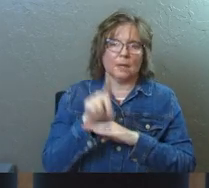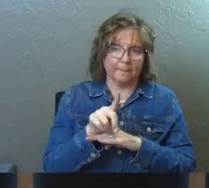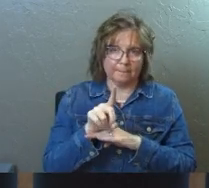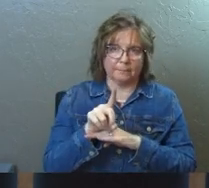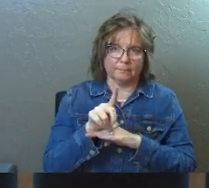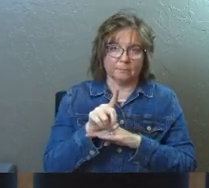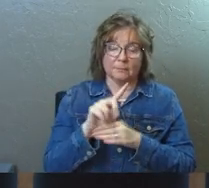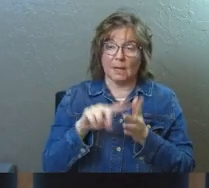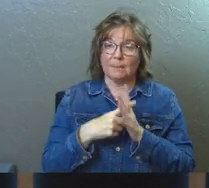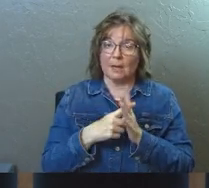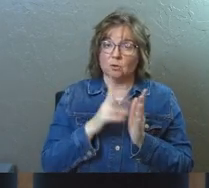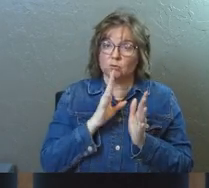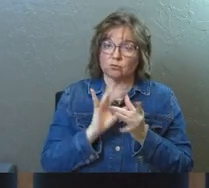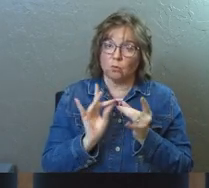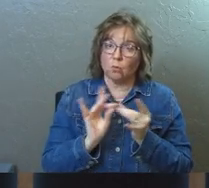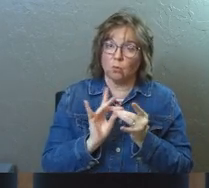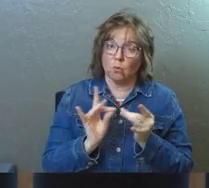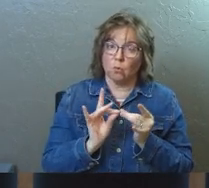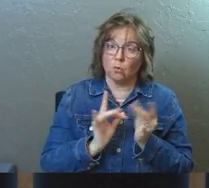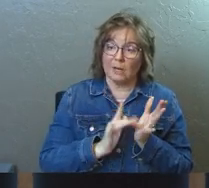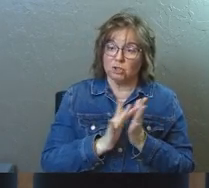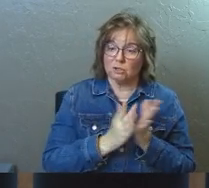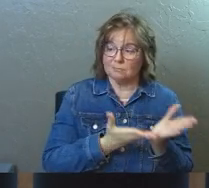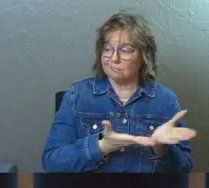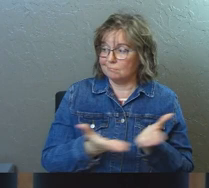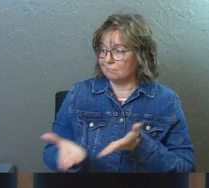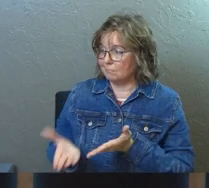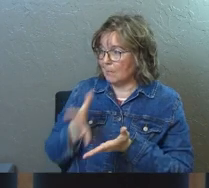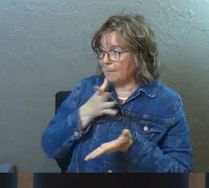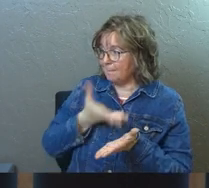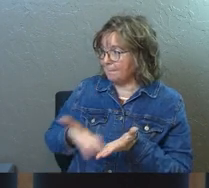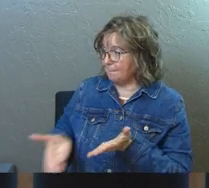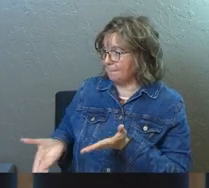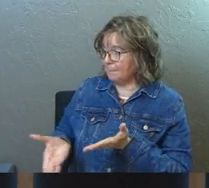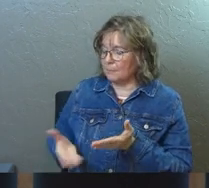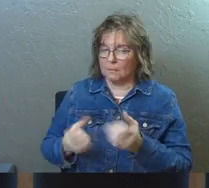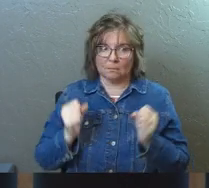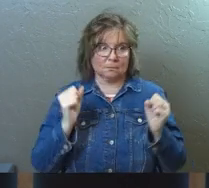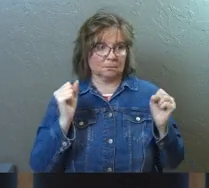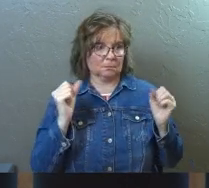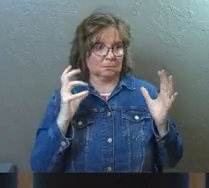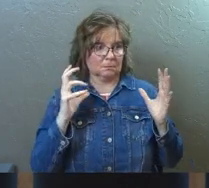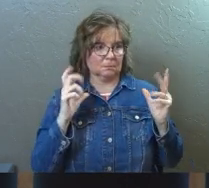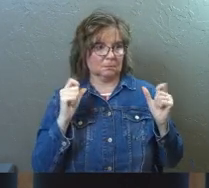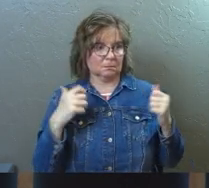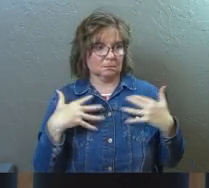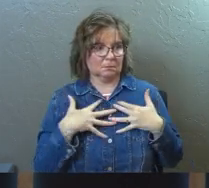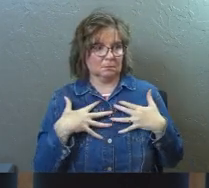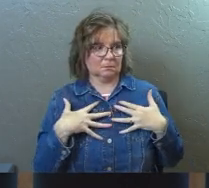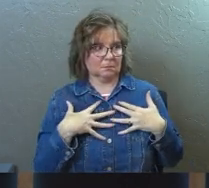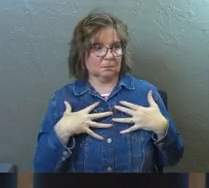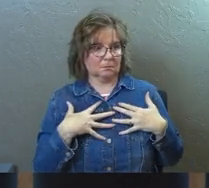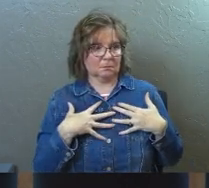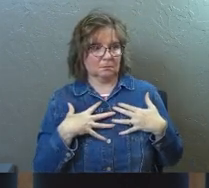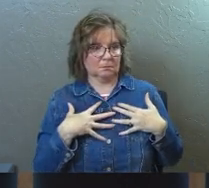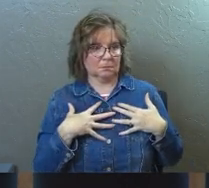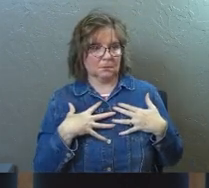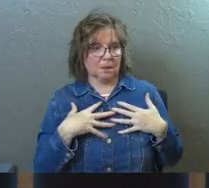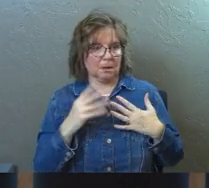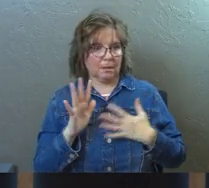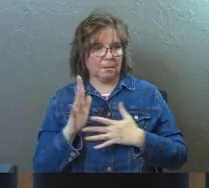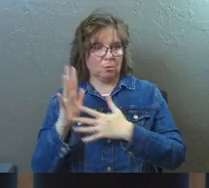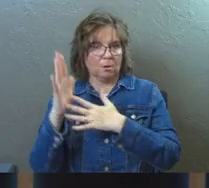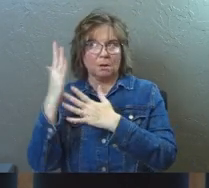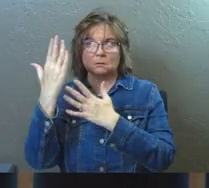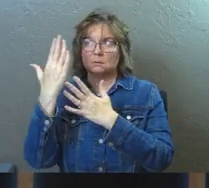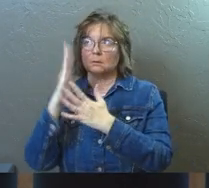and Jesus gave him back to his mother and everybody there, great fear swept that crowd. And they praised